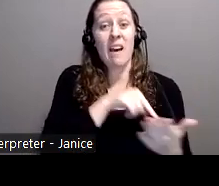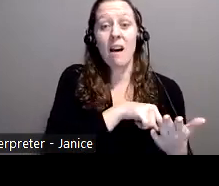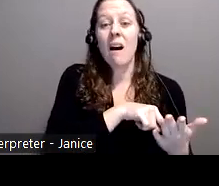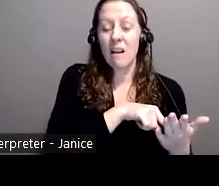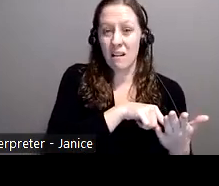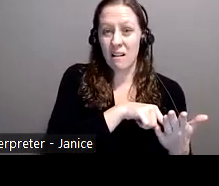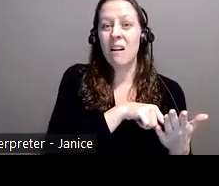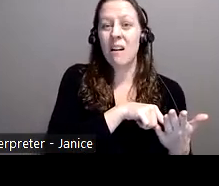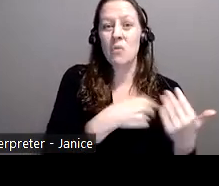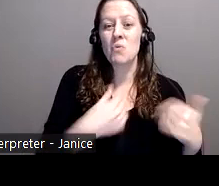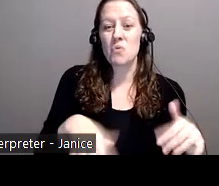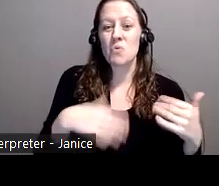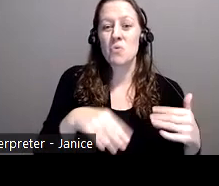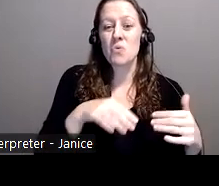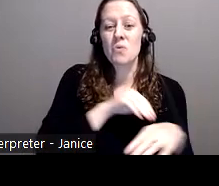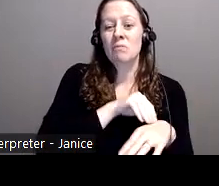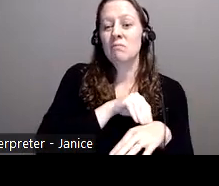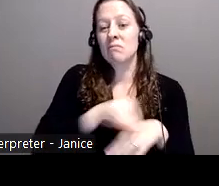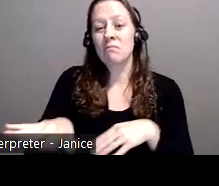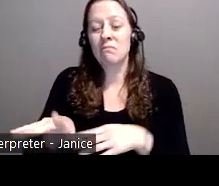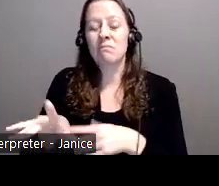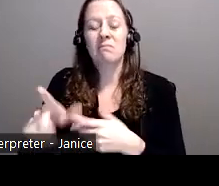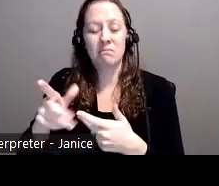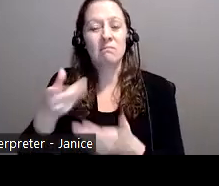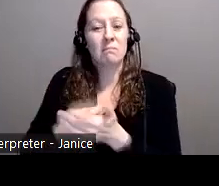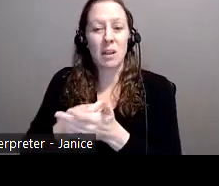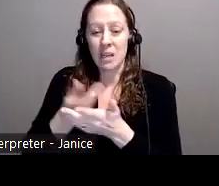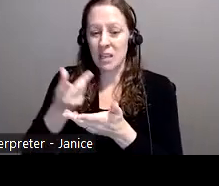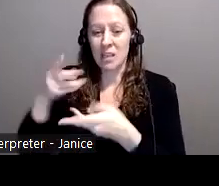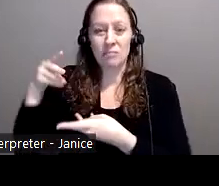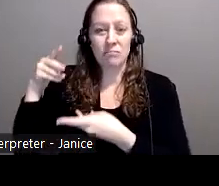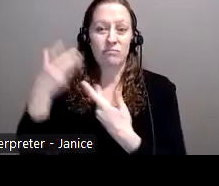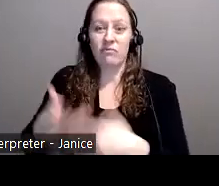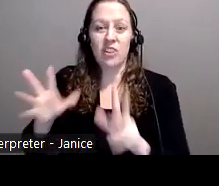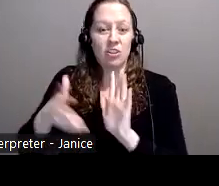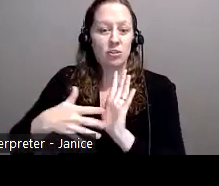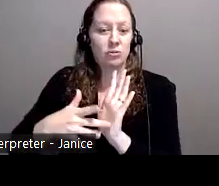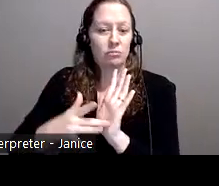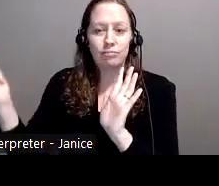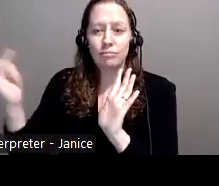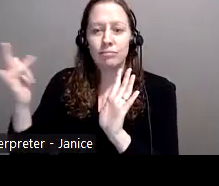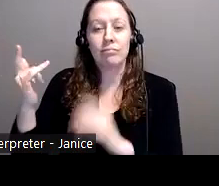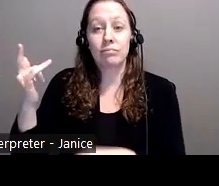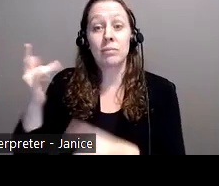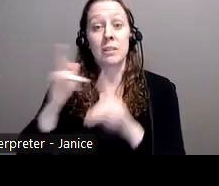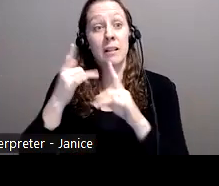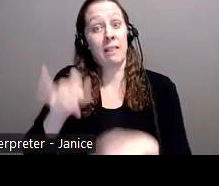large increase in dollar loss, and even more reason to, to do presentations and fraud prevention,